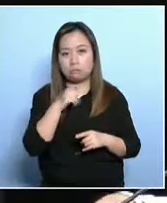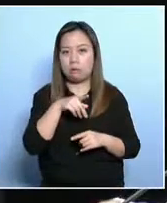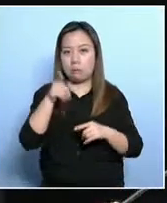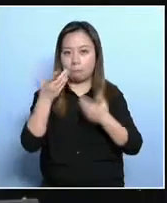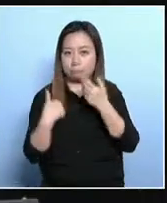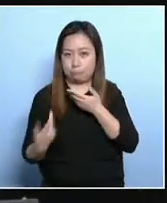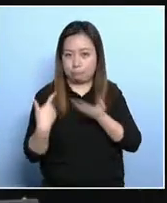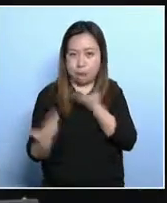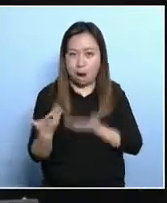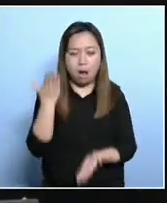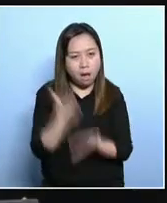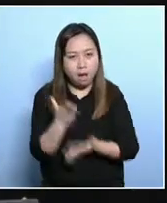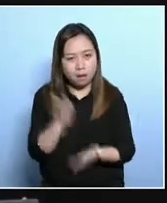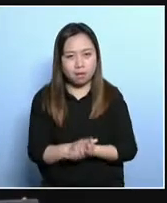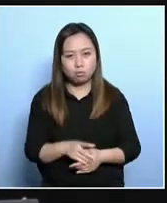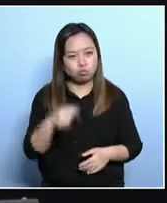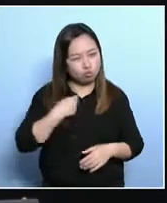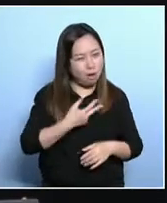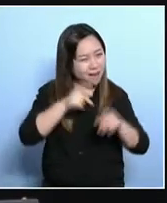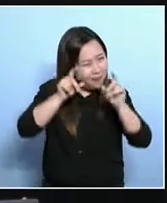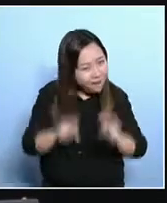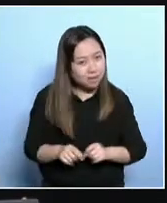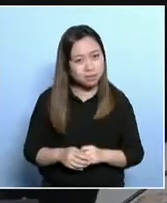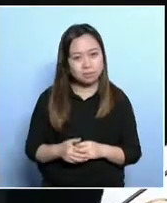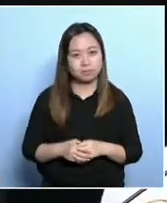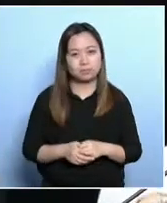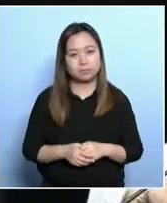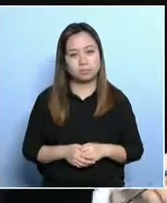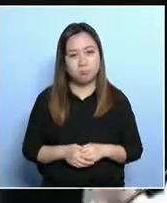Now, this doesn't mean that poverty is relative.